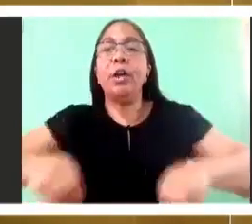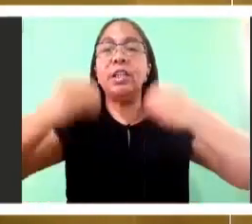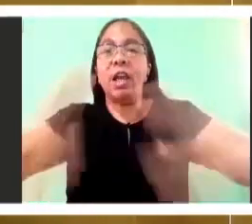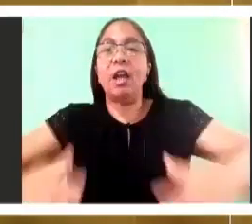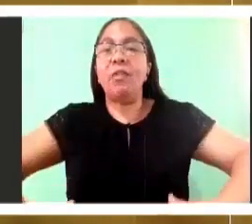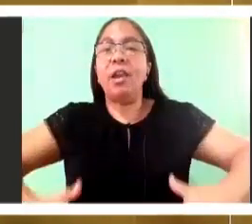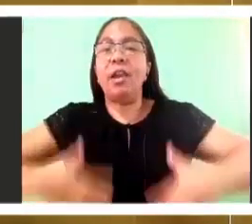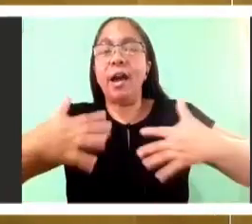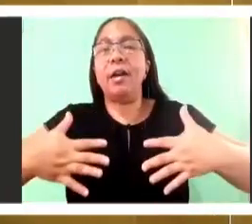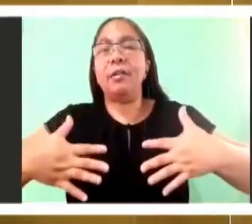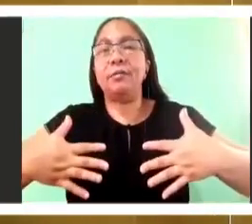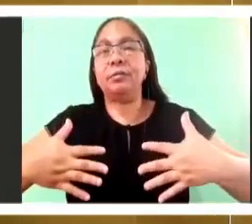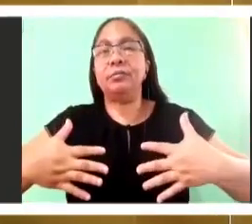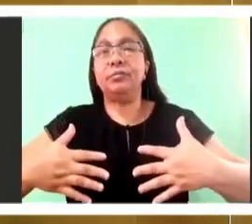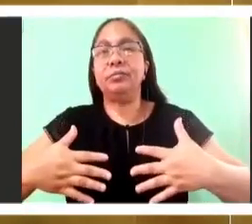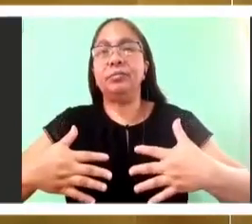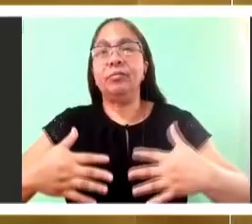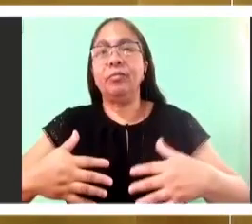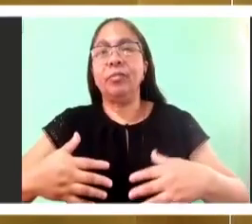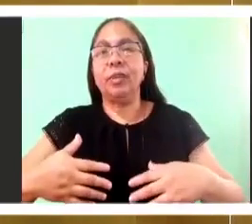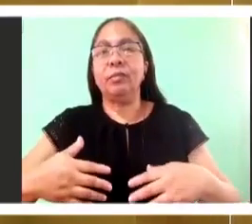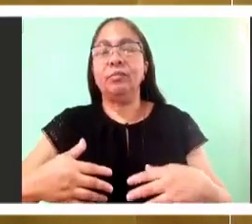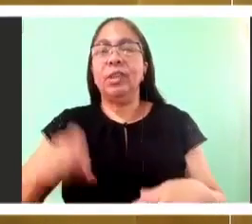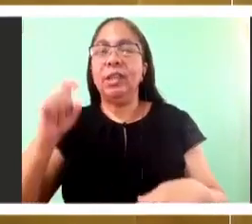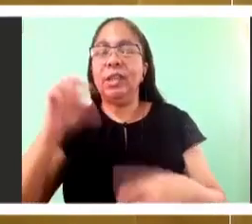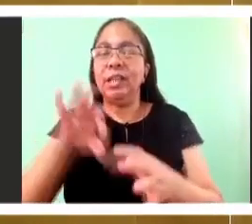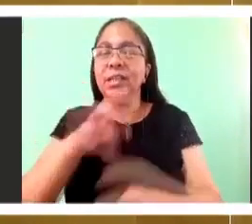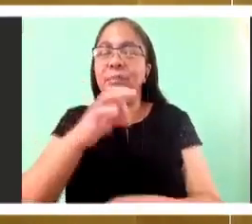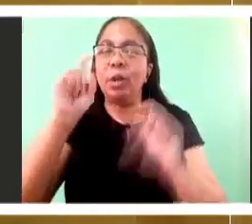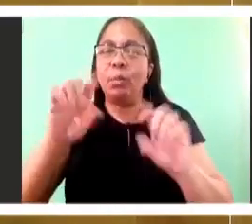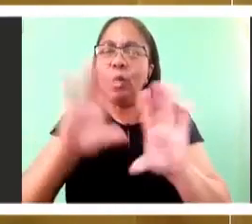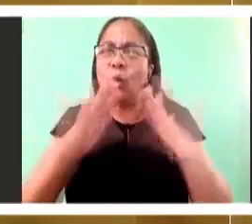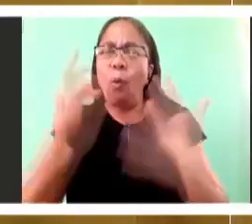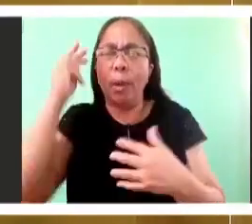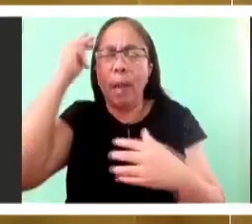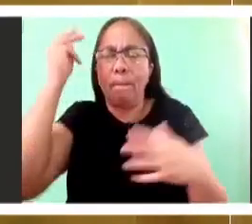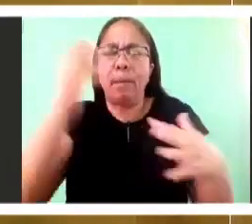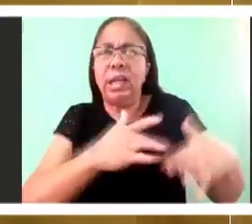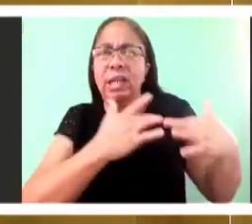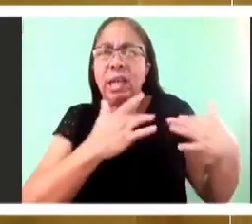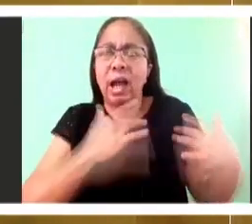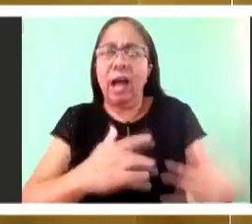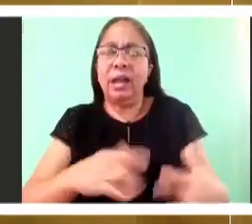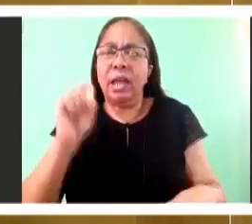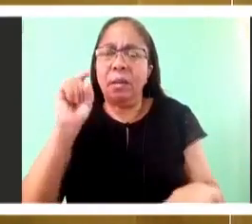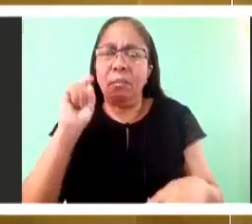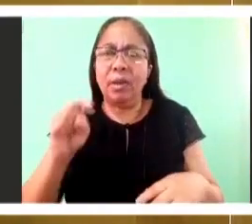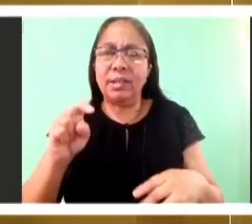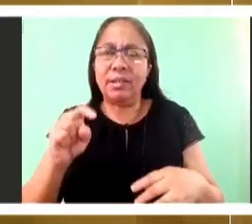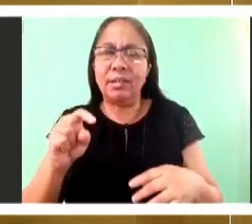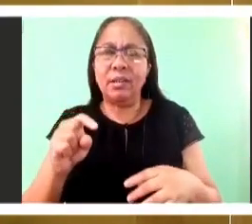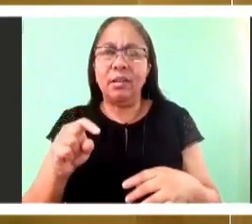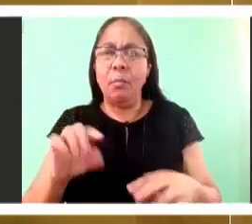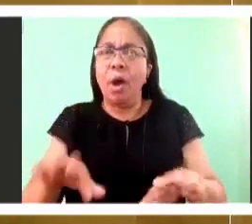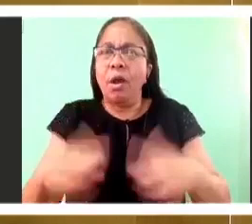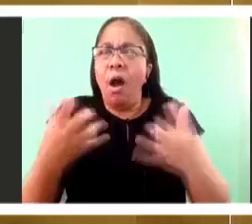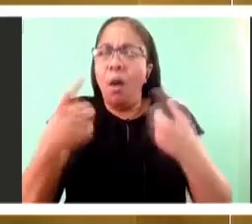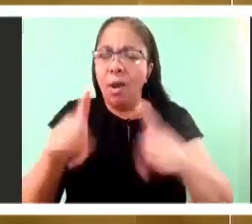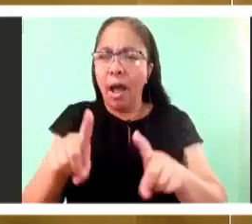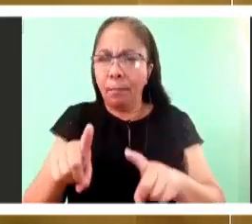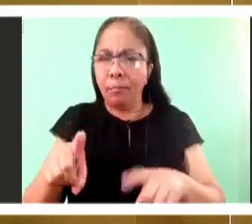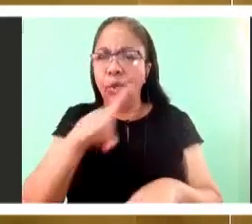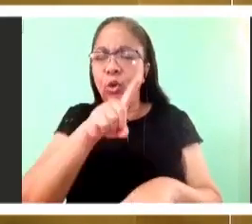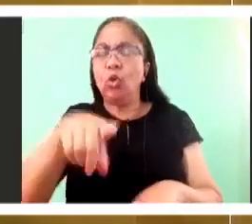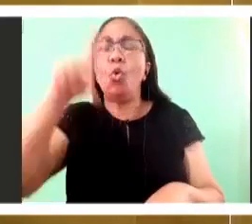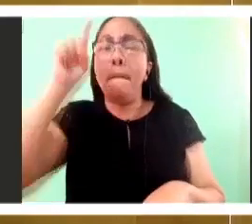your heart open and therefore sometimes where we need to start it by saying Lord Lord I want to see